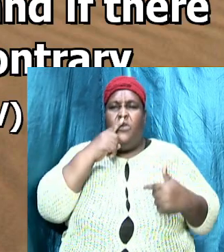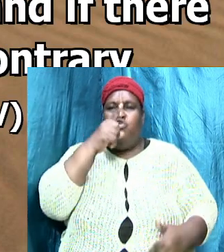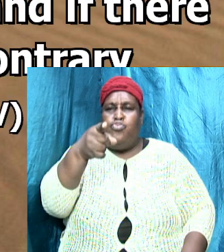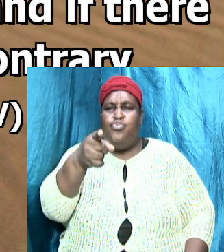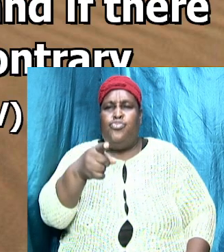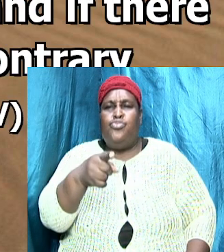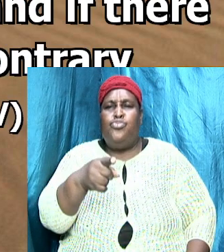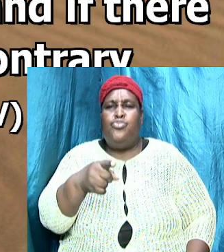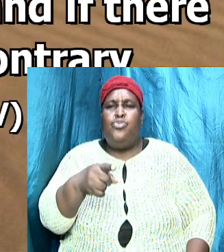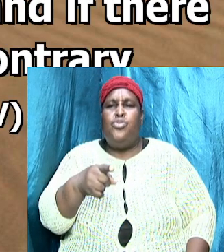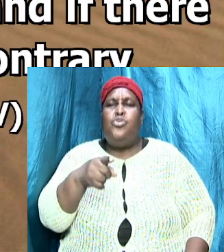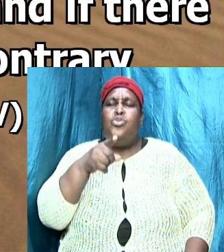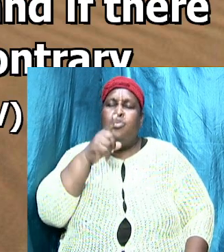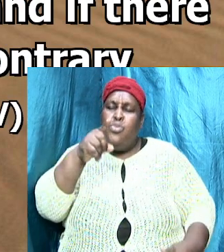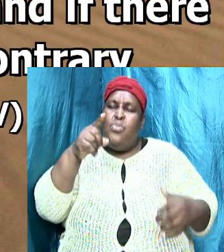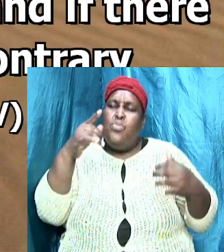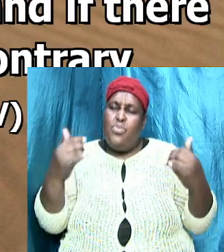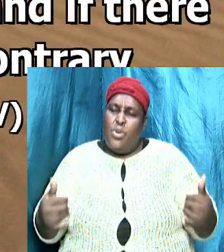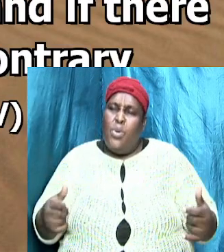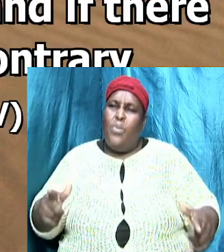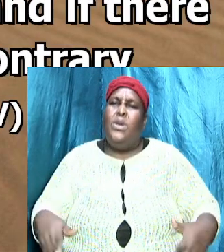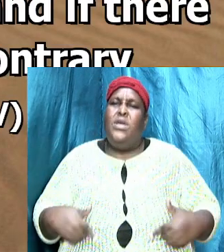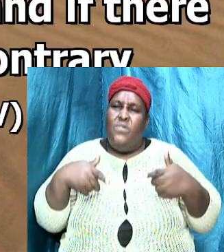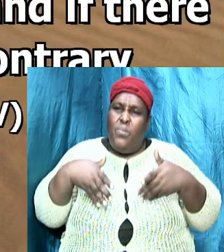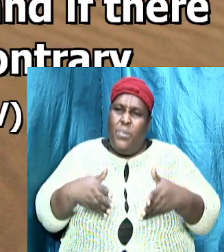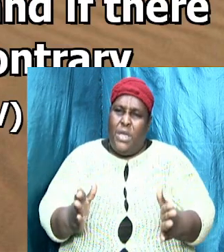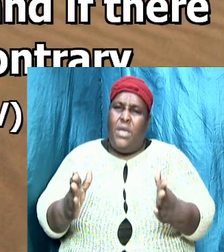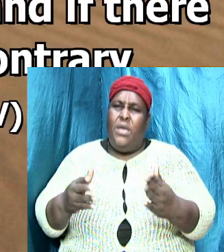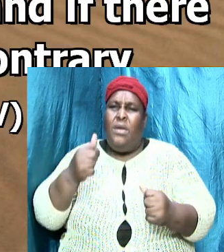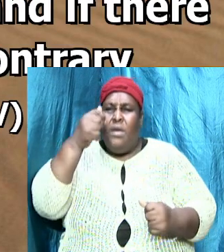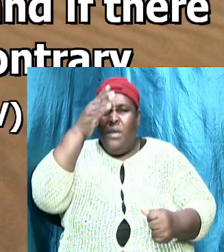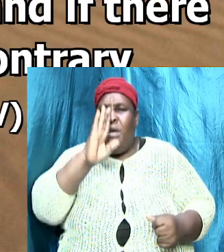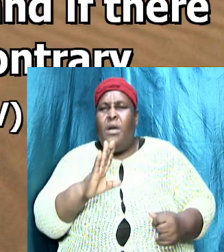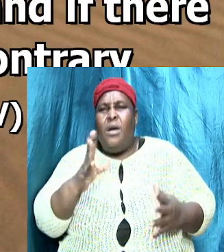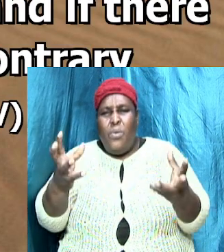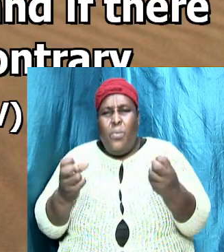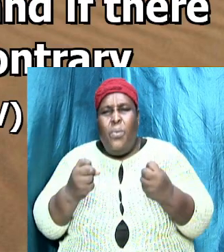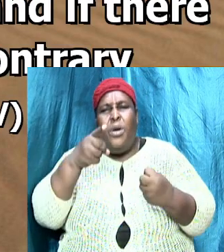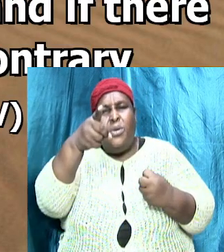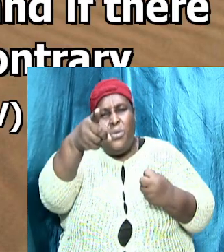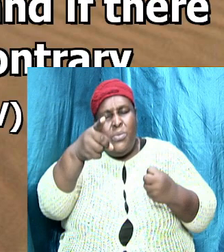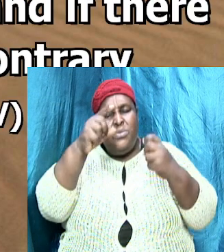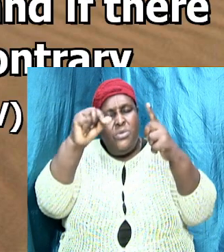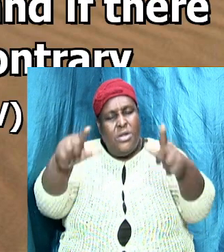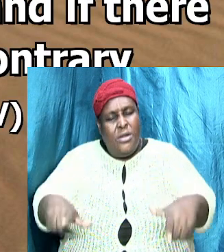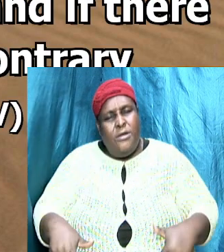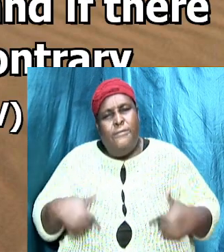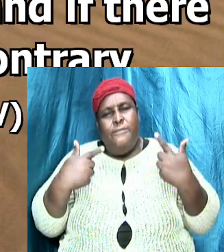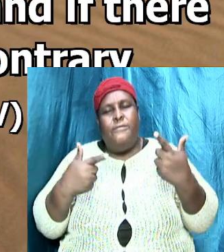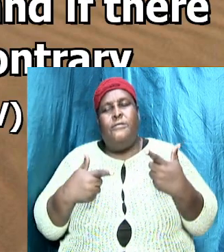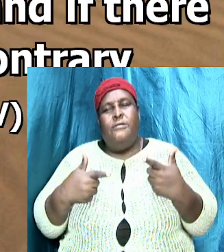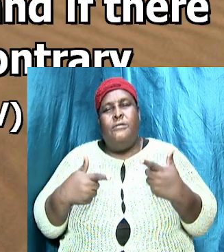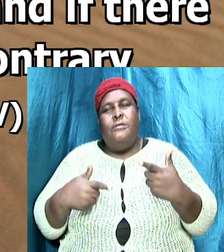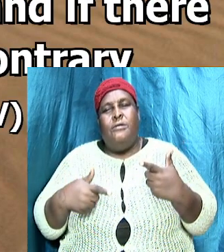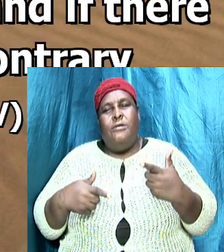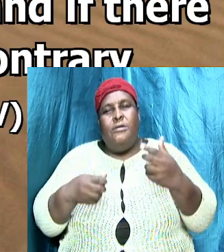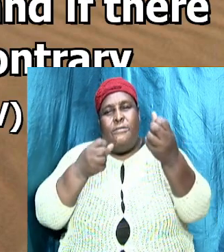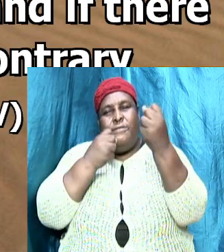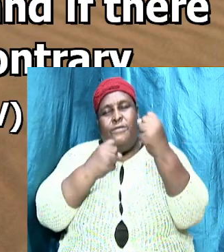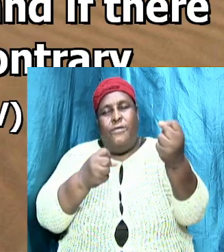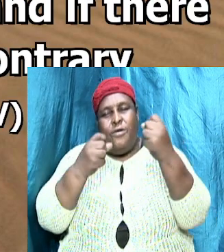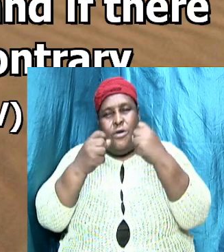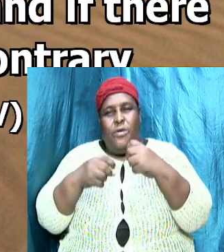you will not live the way that Christ wants you to live and so that is why sound doctrine is important sound doctrine is